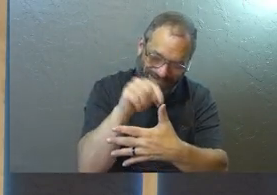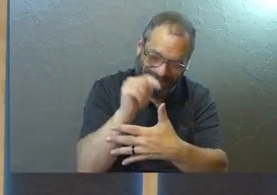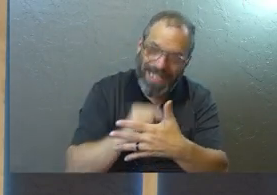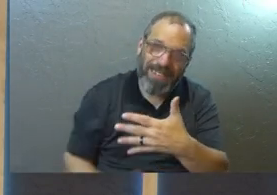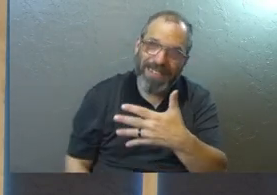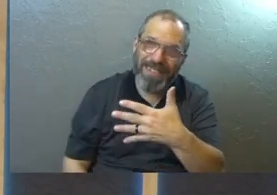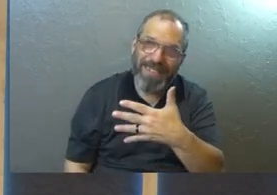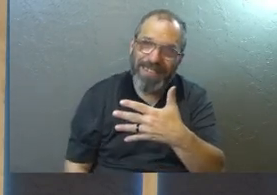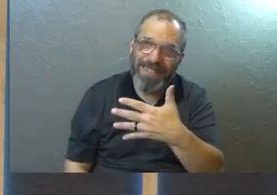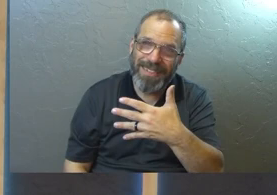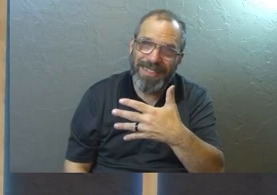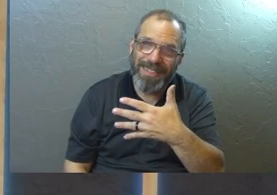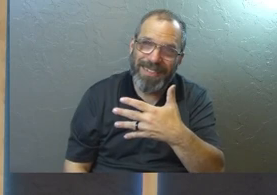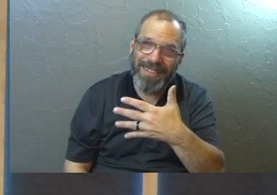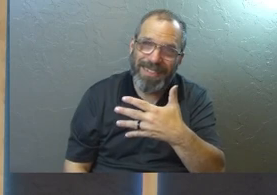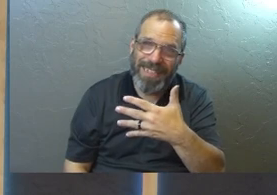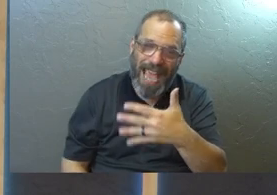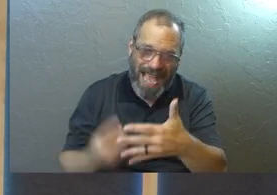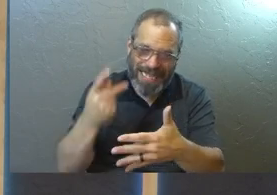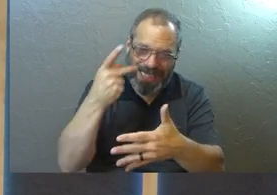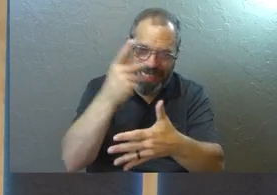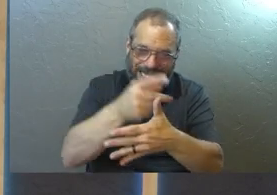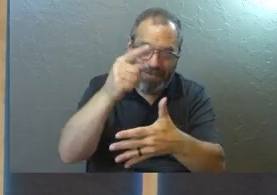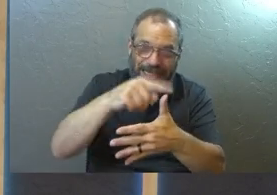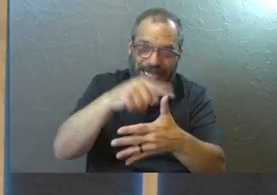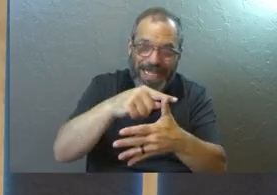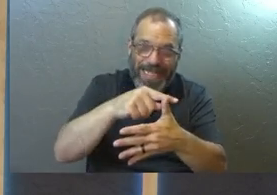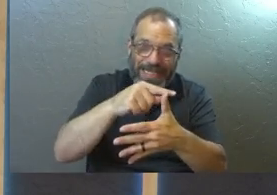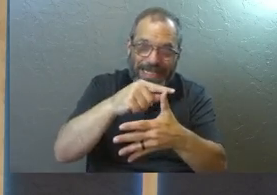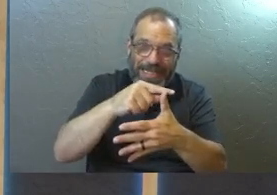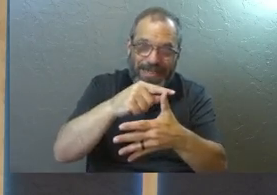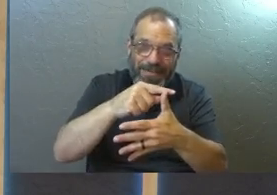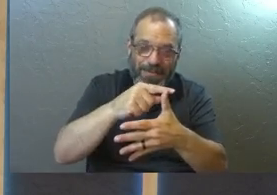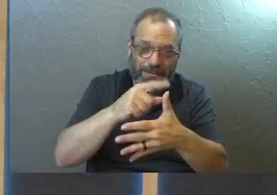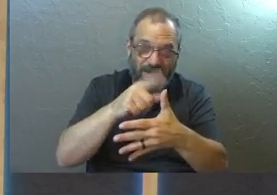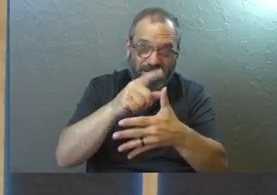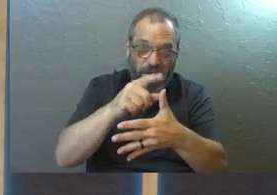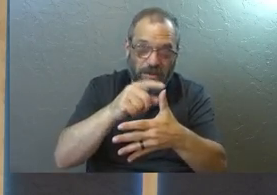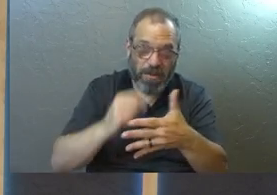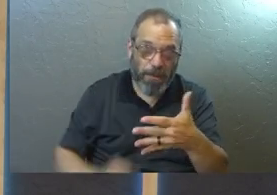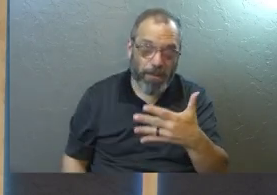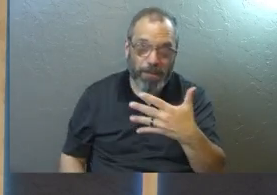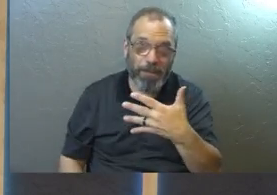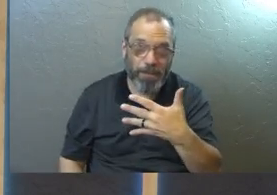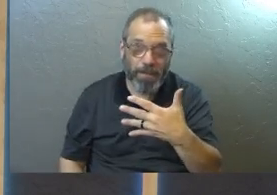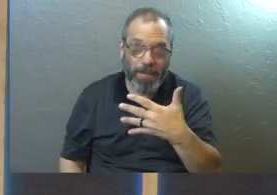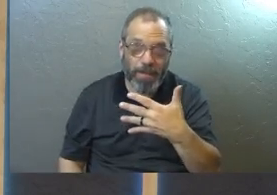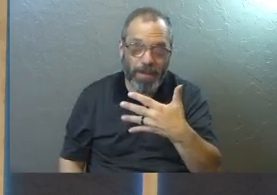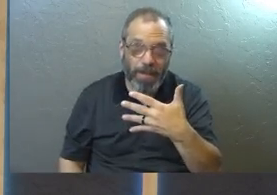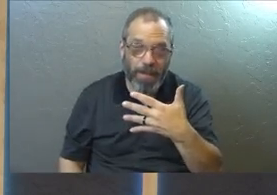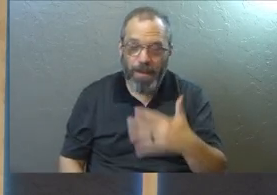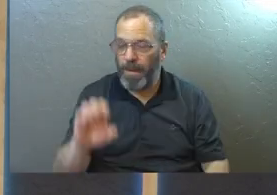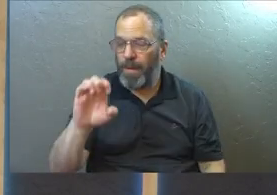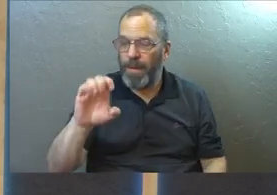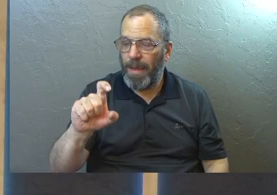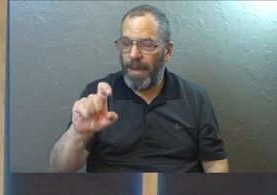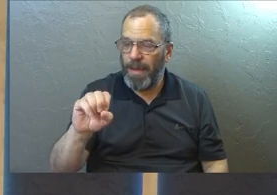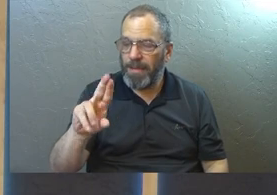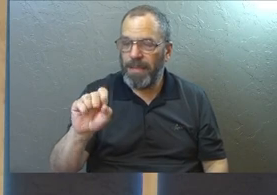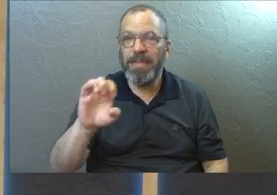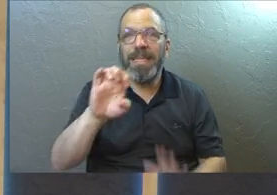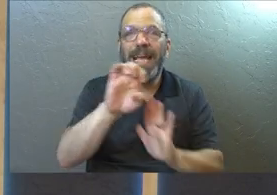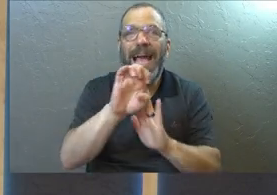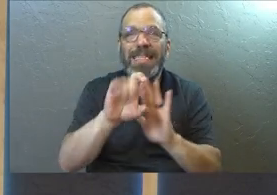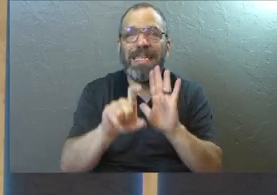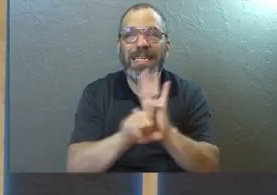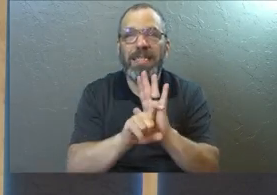thing. And don't lose sight of the fact that that's the first thing. In Exodus 33, 11,